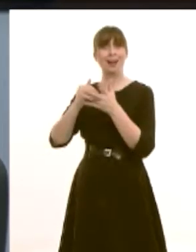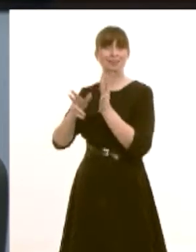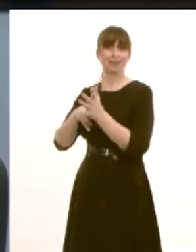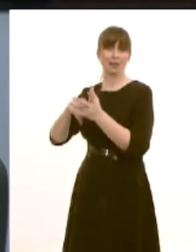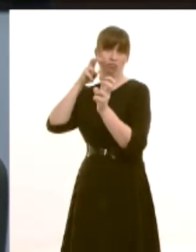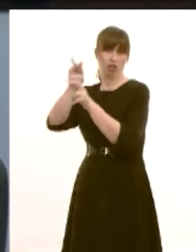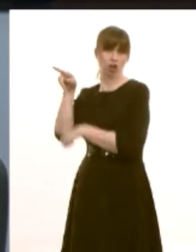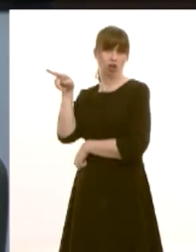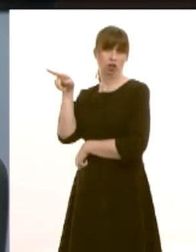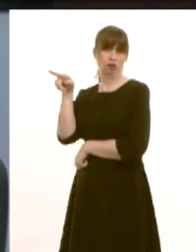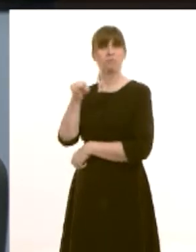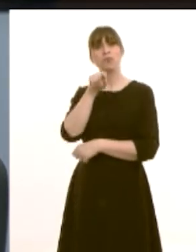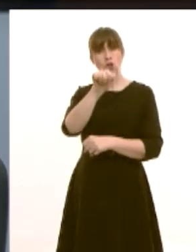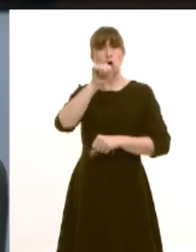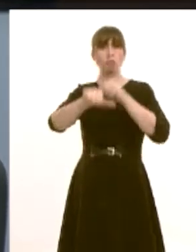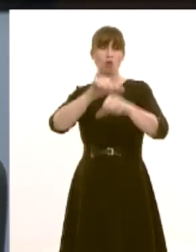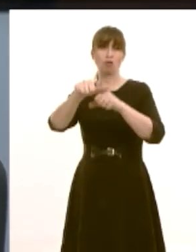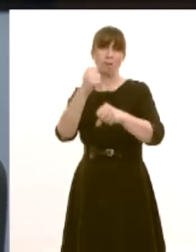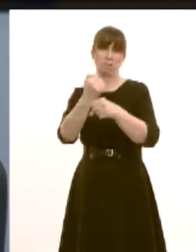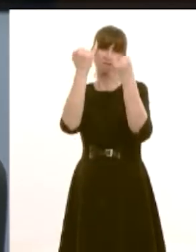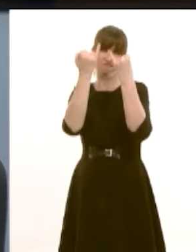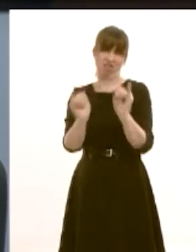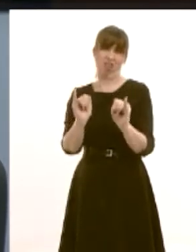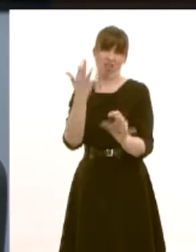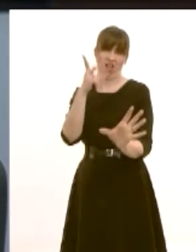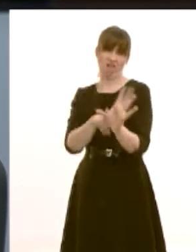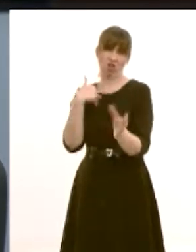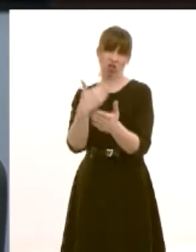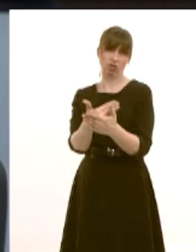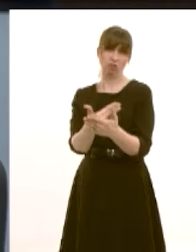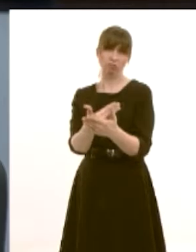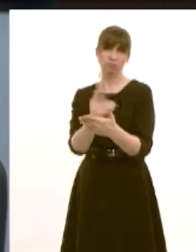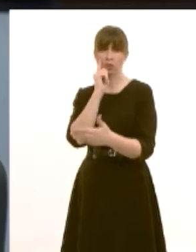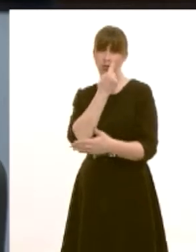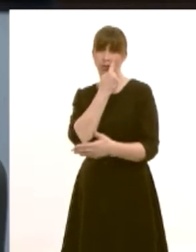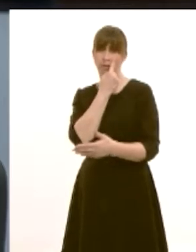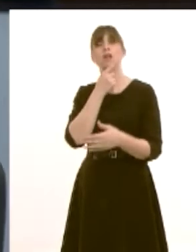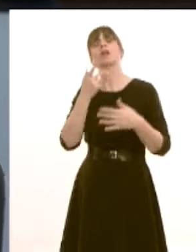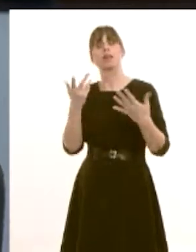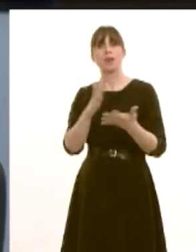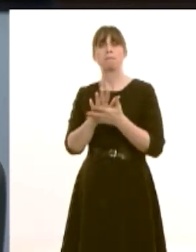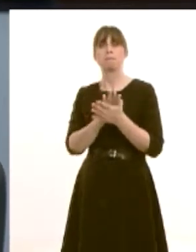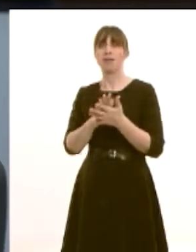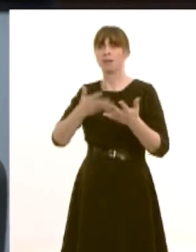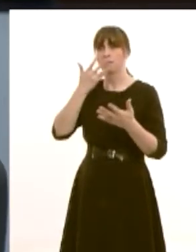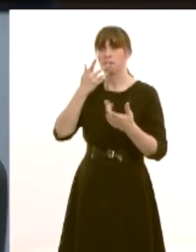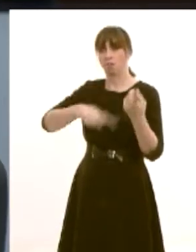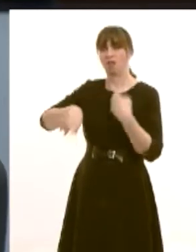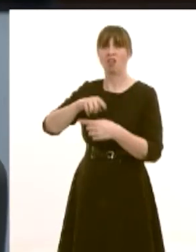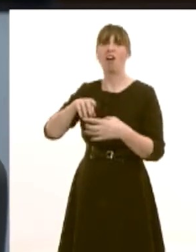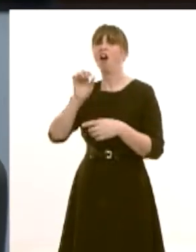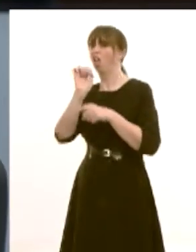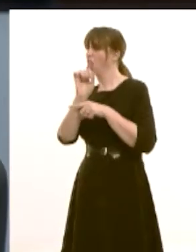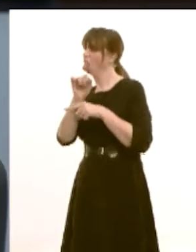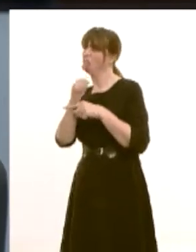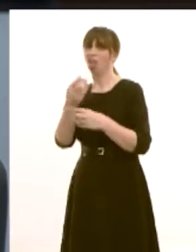that your program for government has certainly failed over the past five years this of course then leads to disengagement with the education